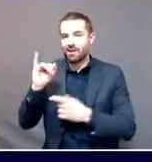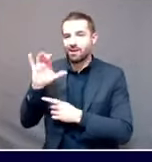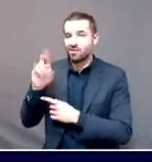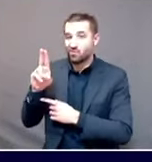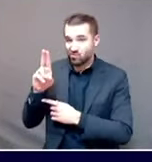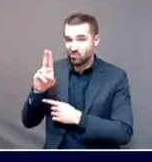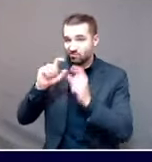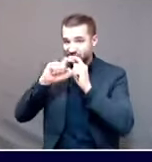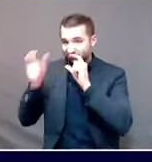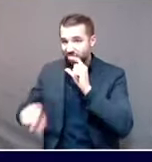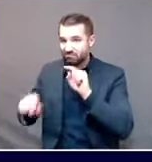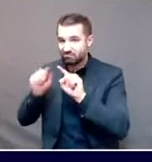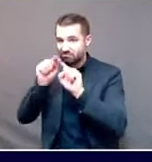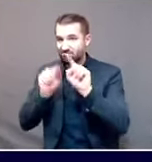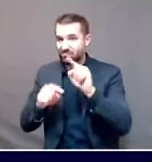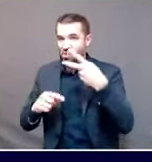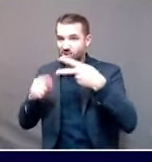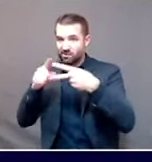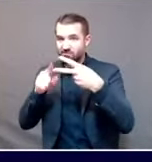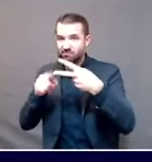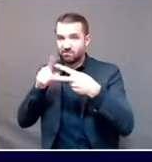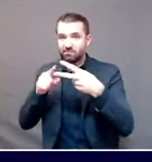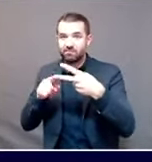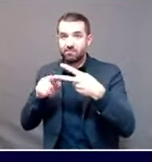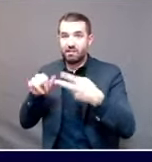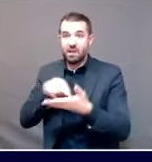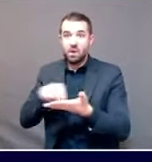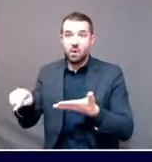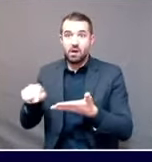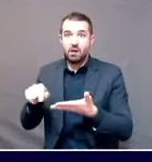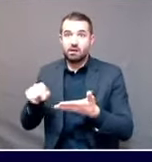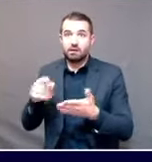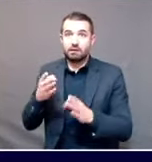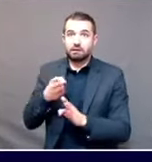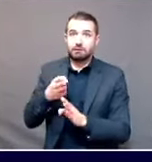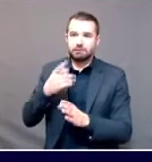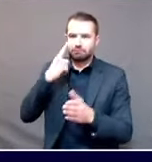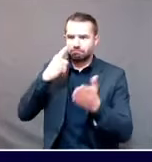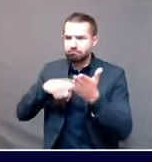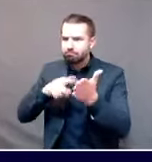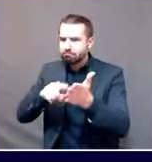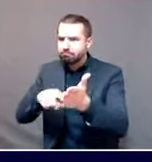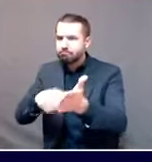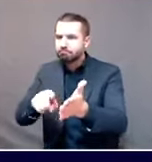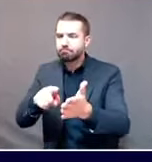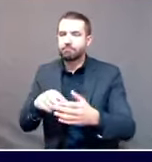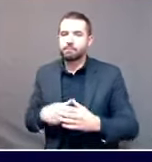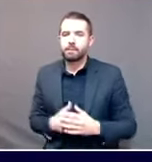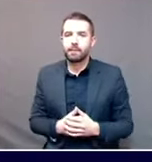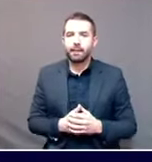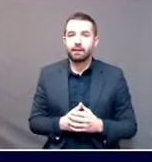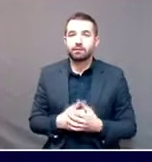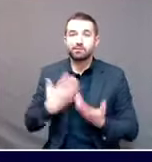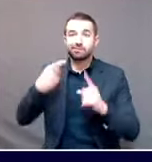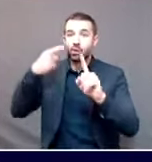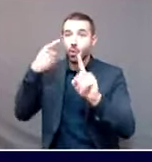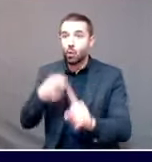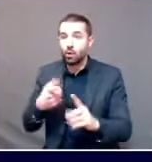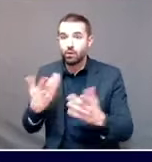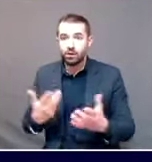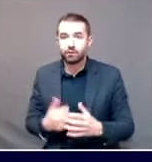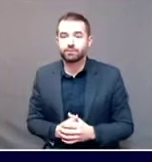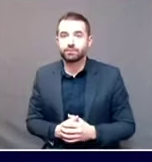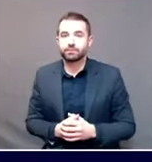this week to understand it a little bit more. And we uncovered some interesting findings, the bottom line of which was that although